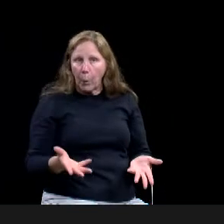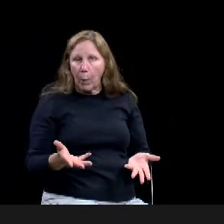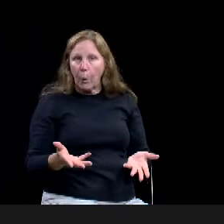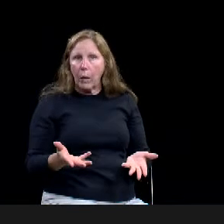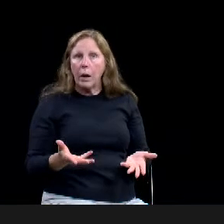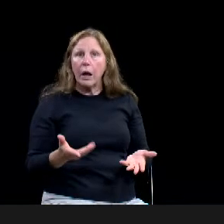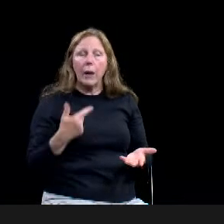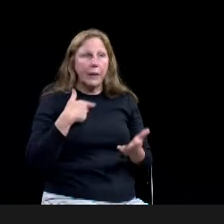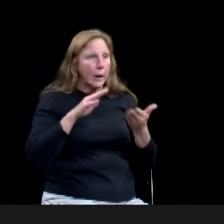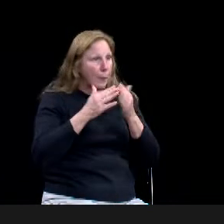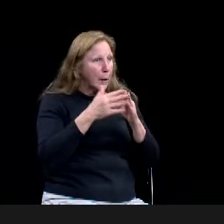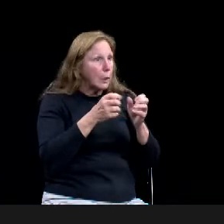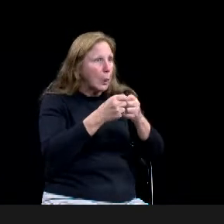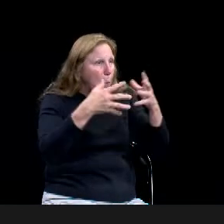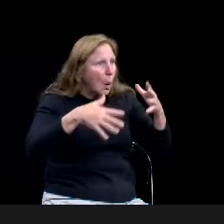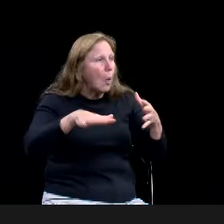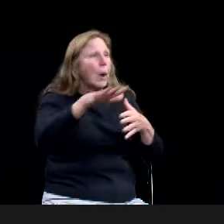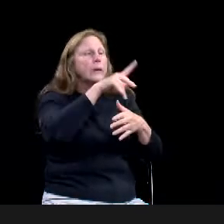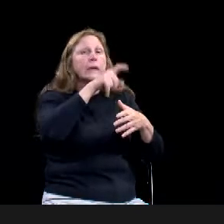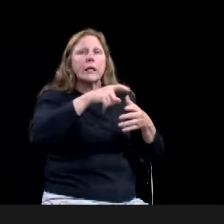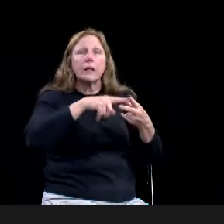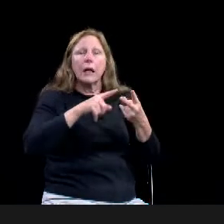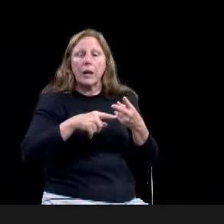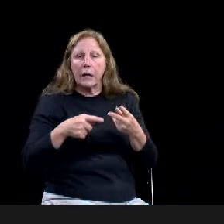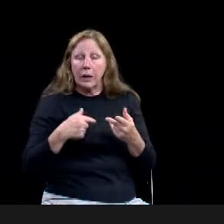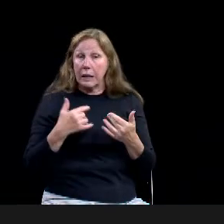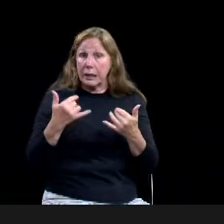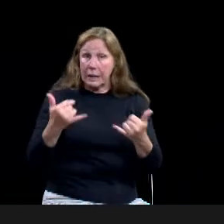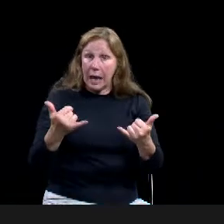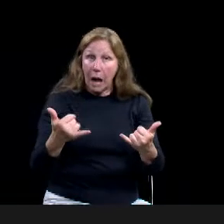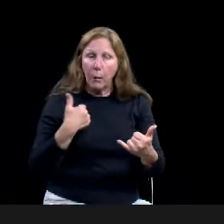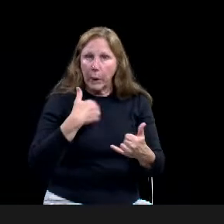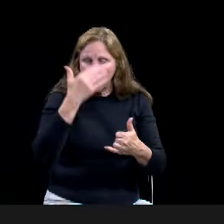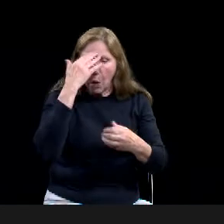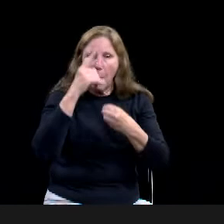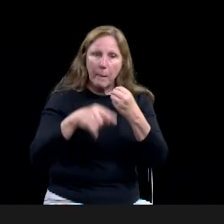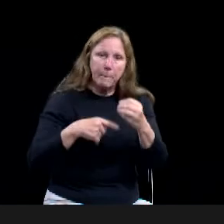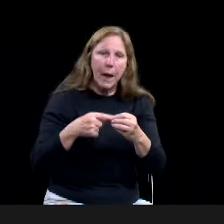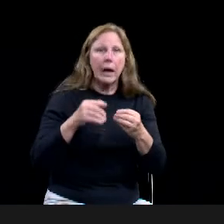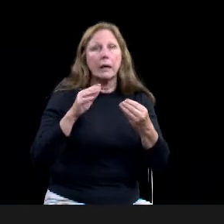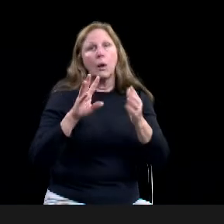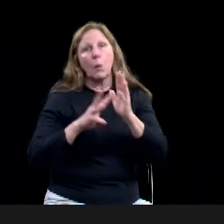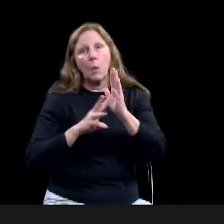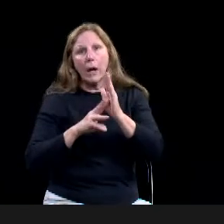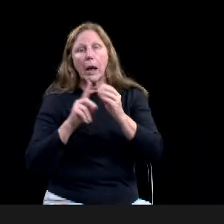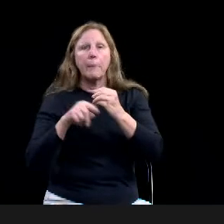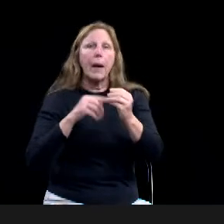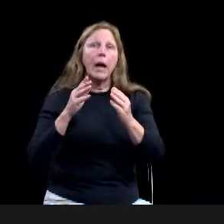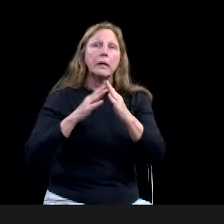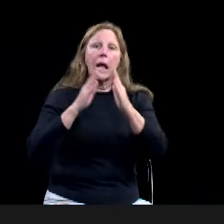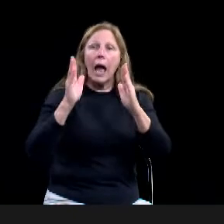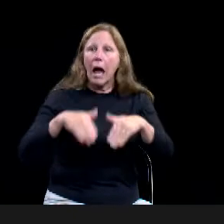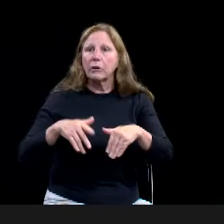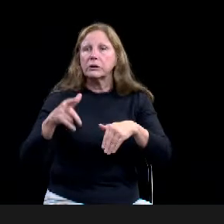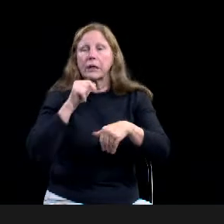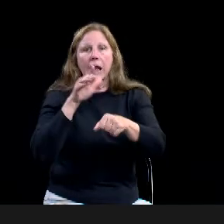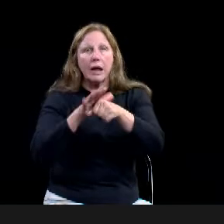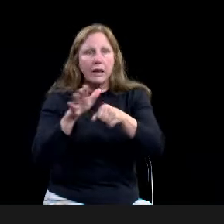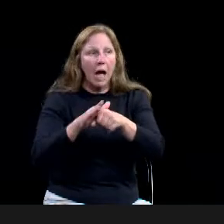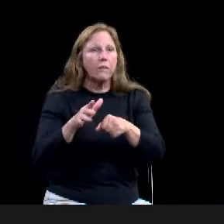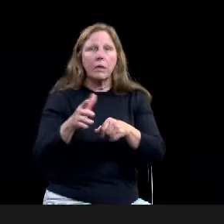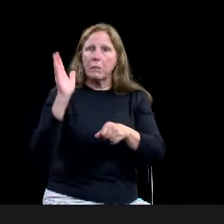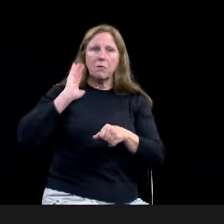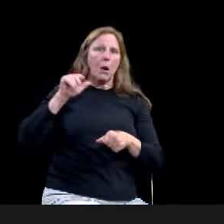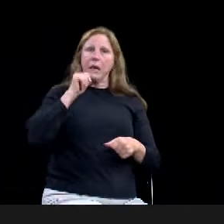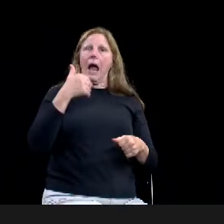housing crisis, all of those things that we know today, I would rather we wait to make this decision because I don't think we